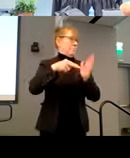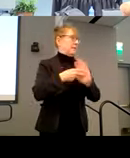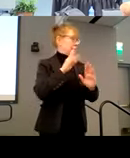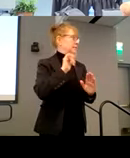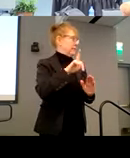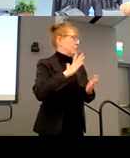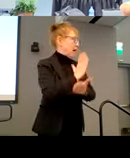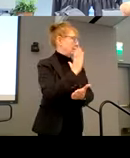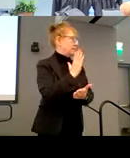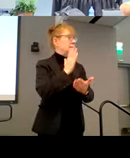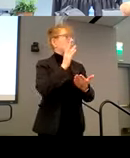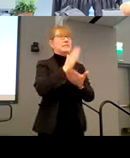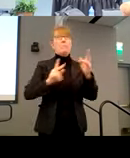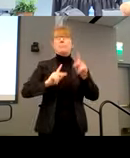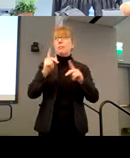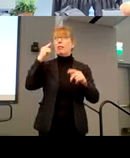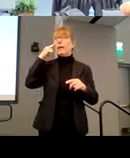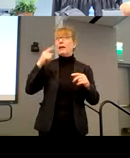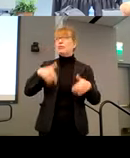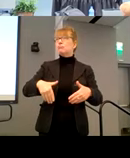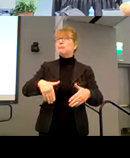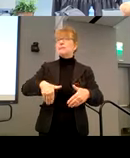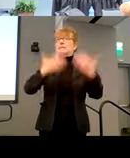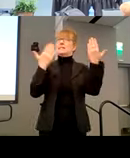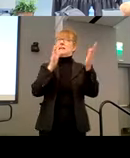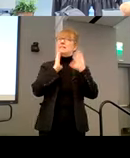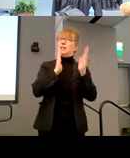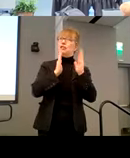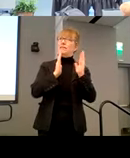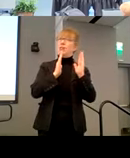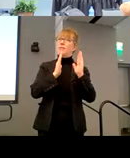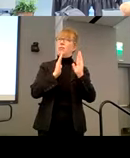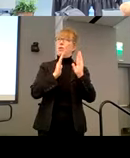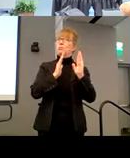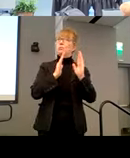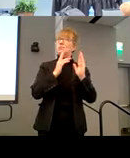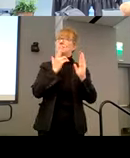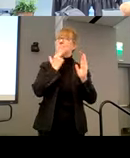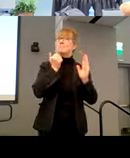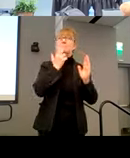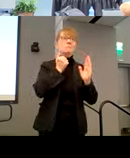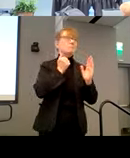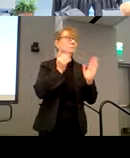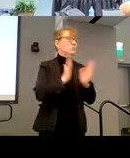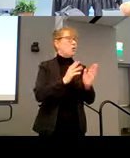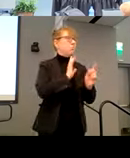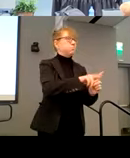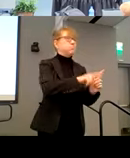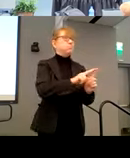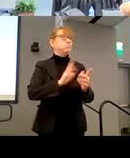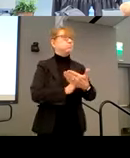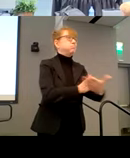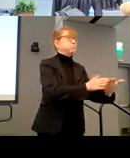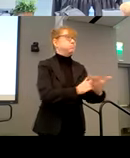people feel that it raises attention. Attention is certainly raised, but I have to say, sometimes attention is raised to the